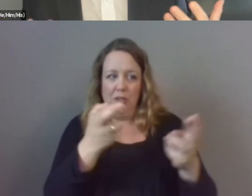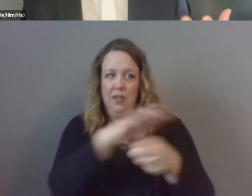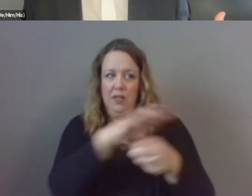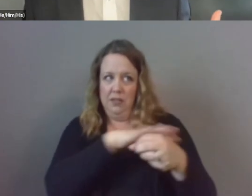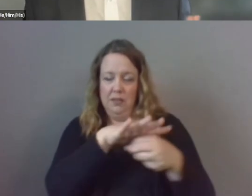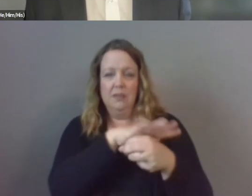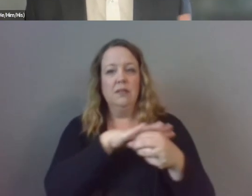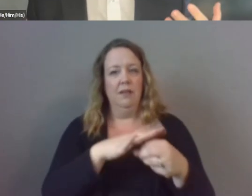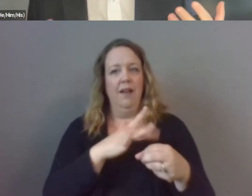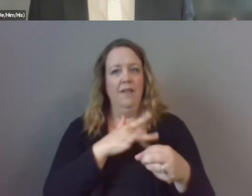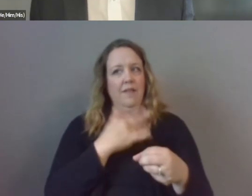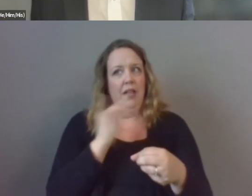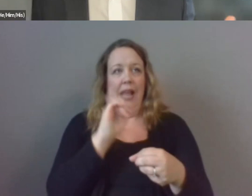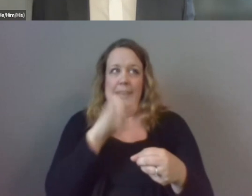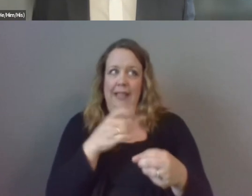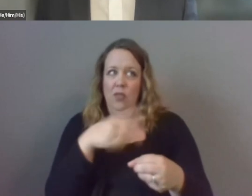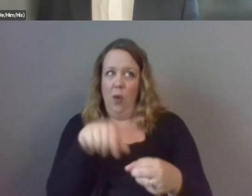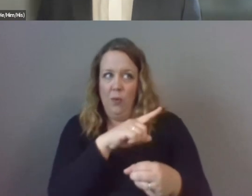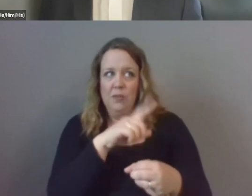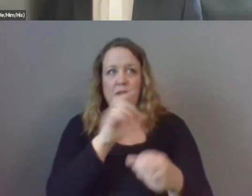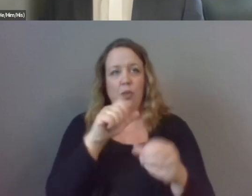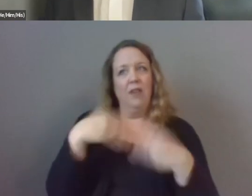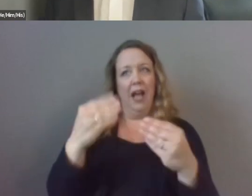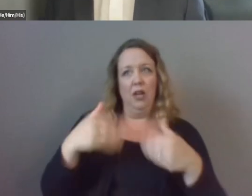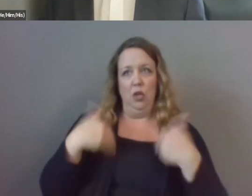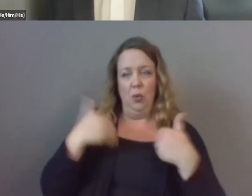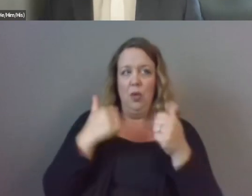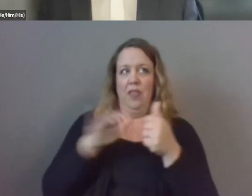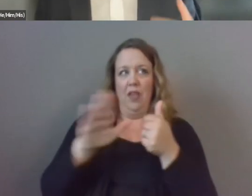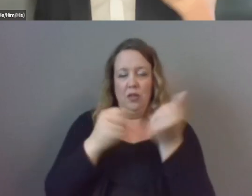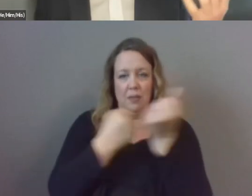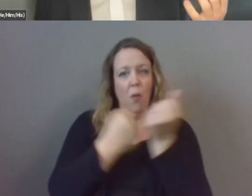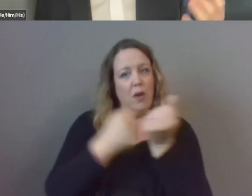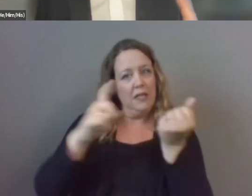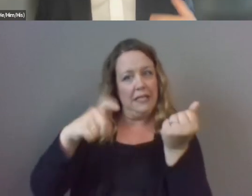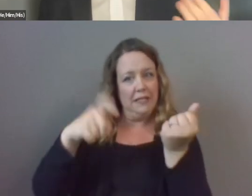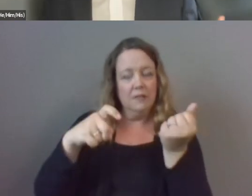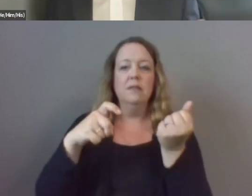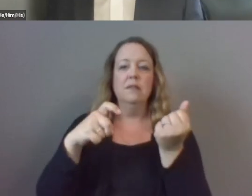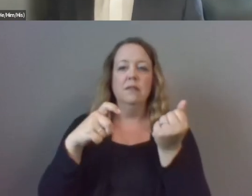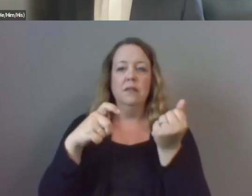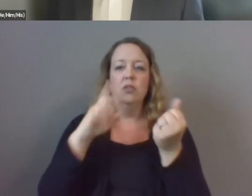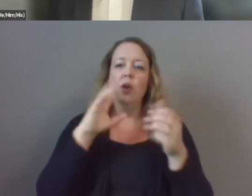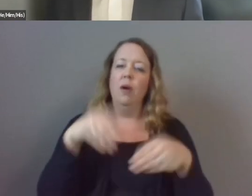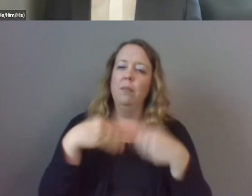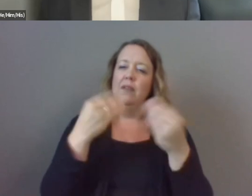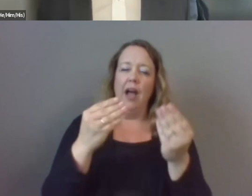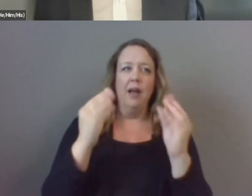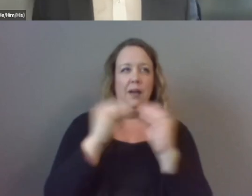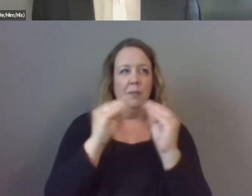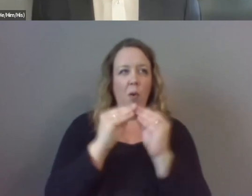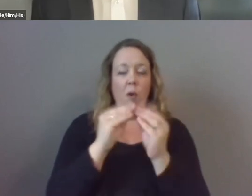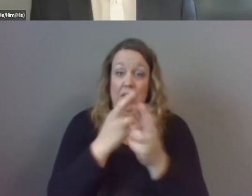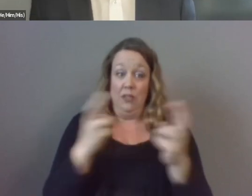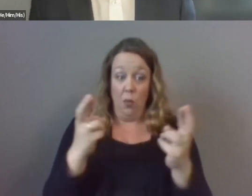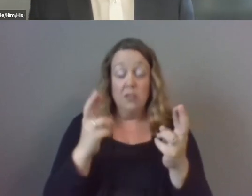that i feel like i would need in order to provide youth with the support that they would need and so that makes the provision of additional resources all the more